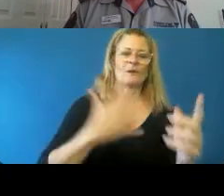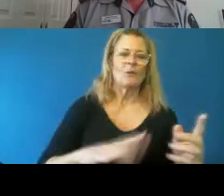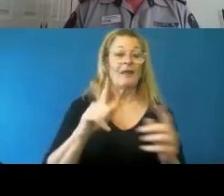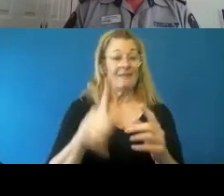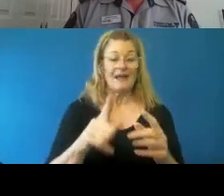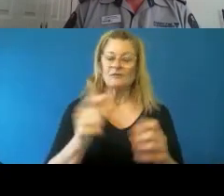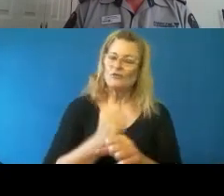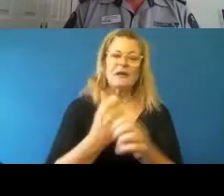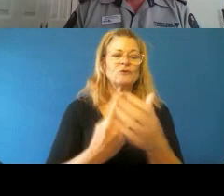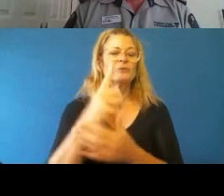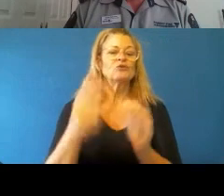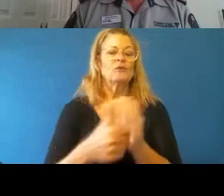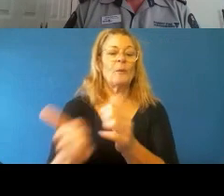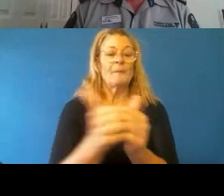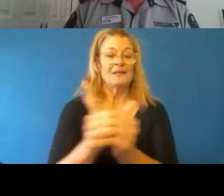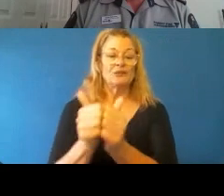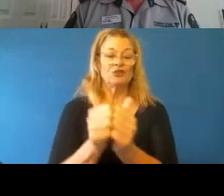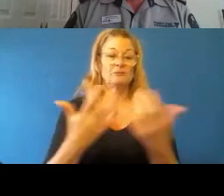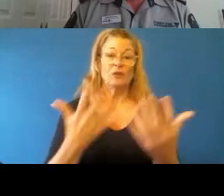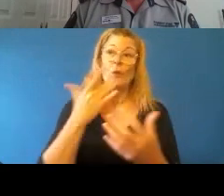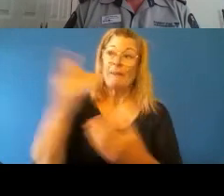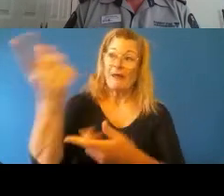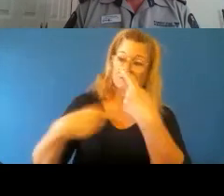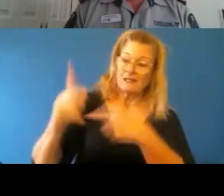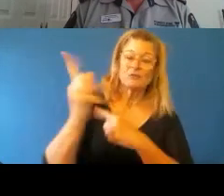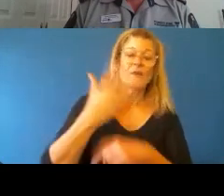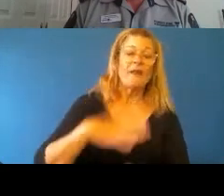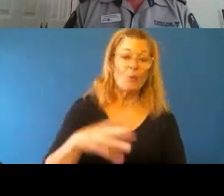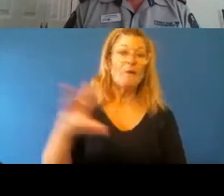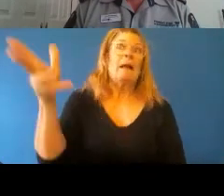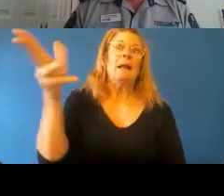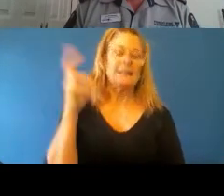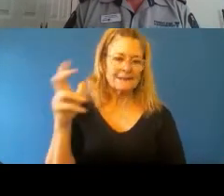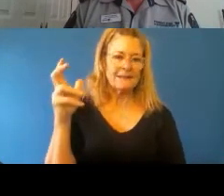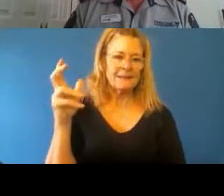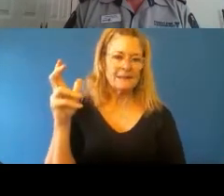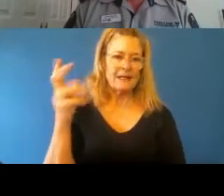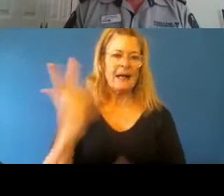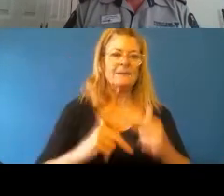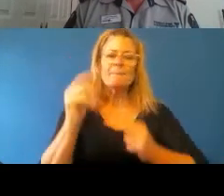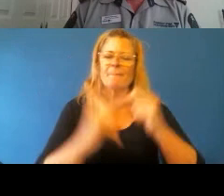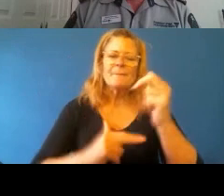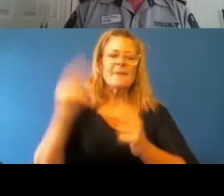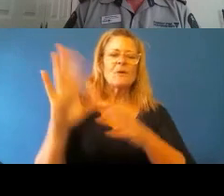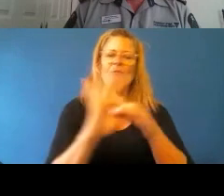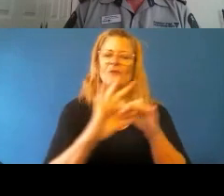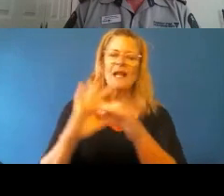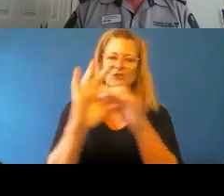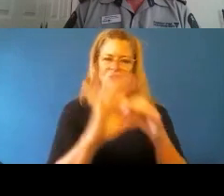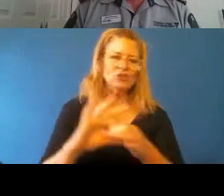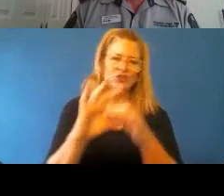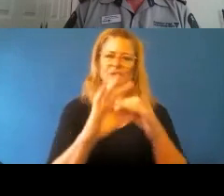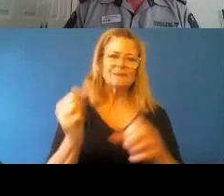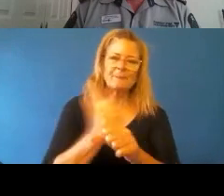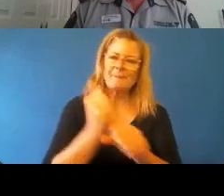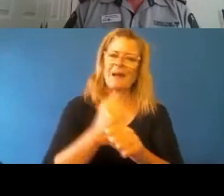So listen when they tell us what they want and build the relationships, invest in the relationships